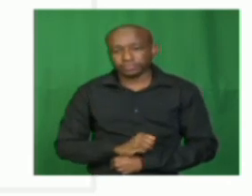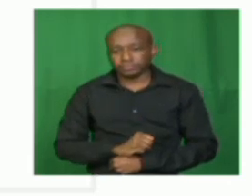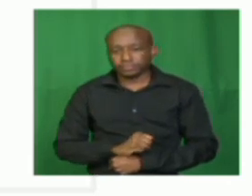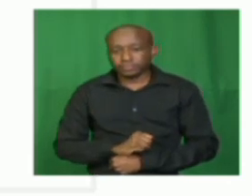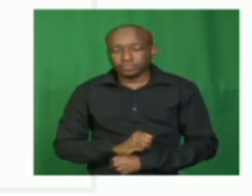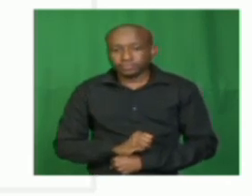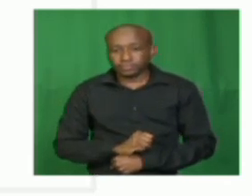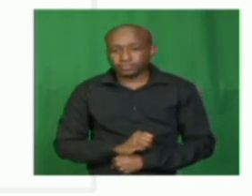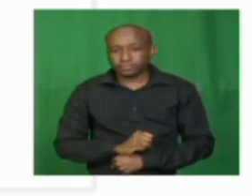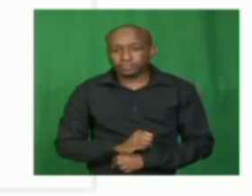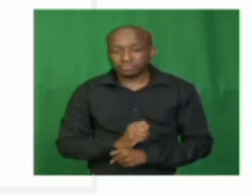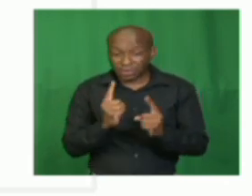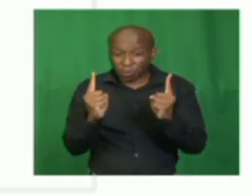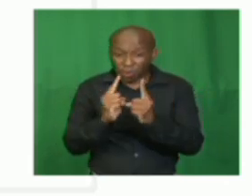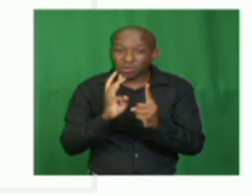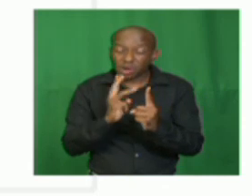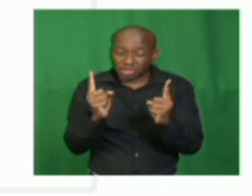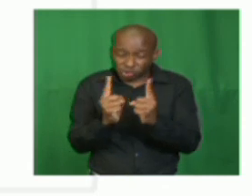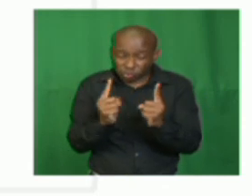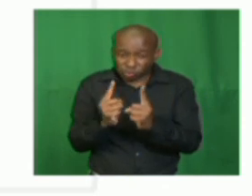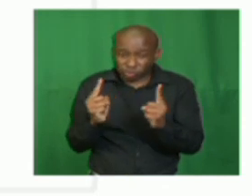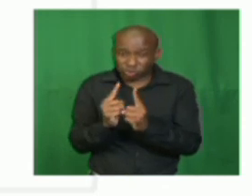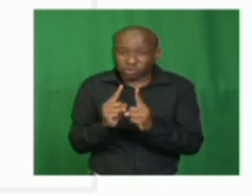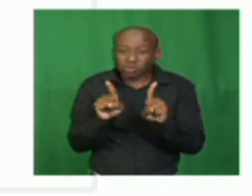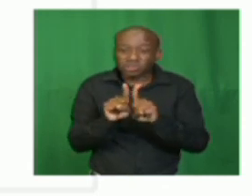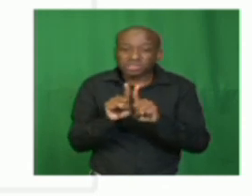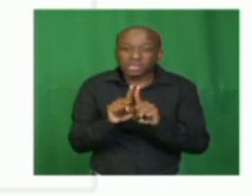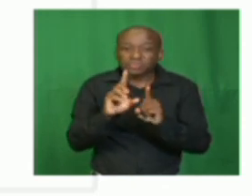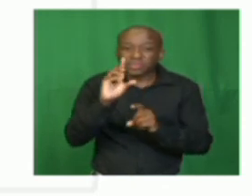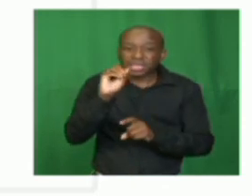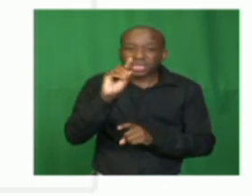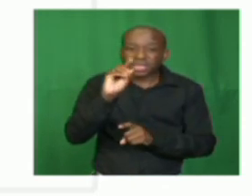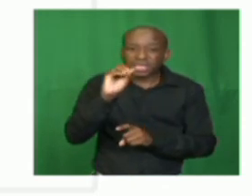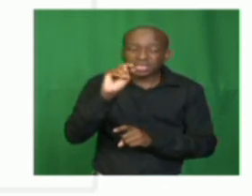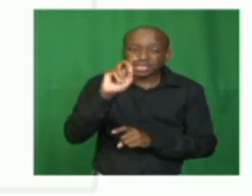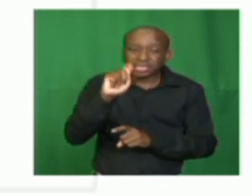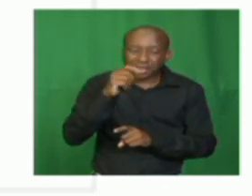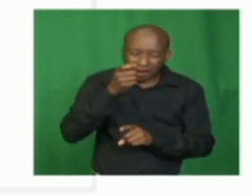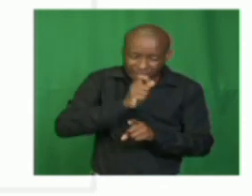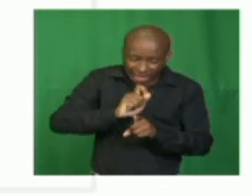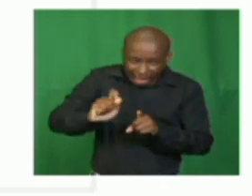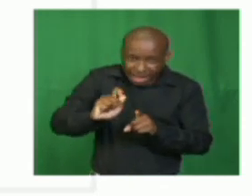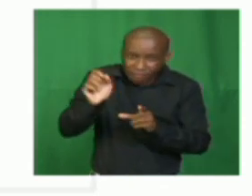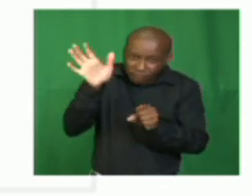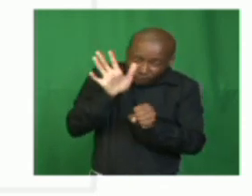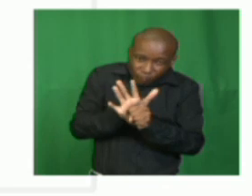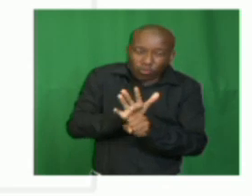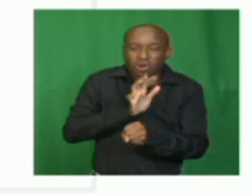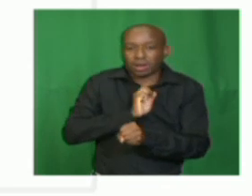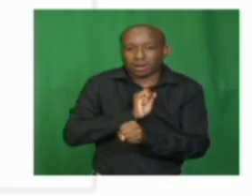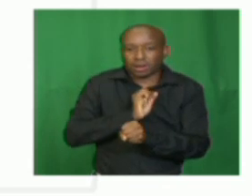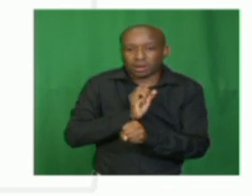Do not use contractions, like, didn't write it in full. Did not.